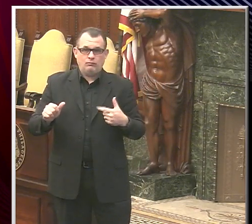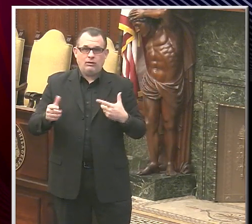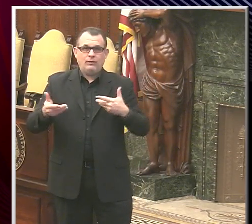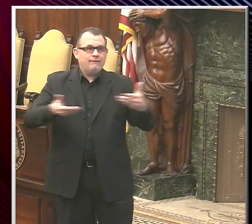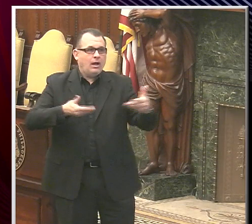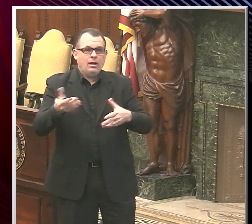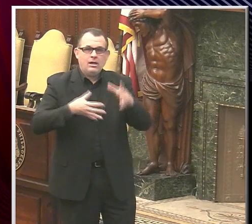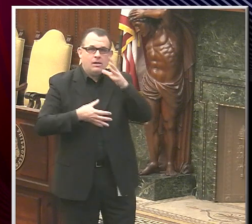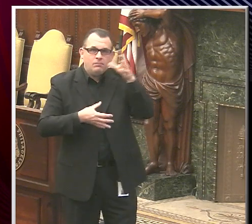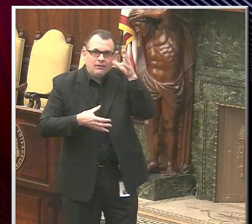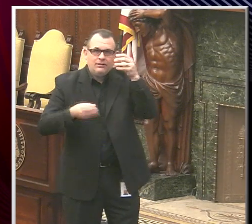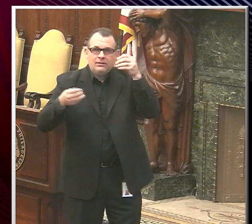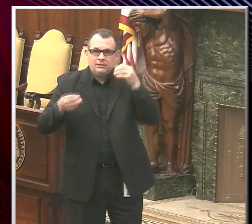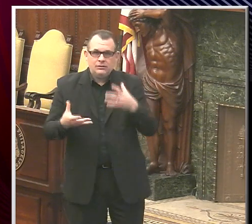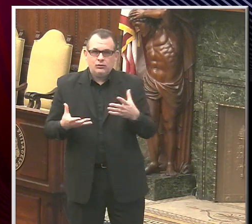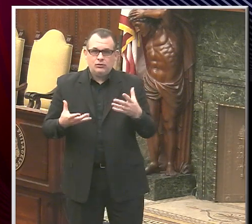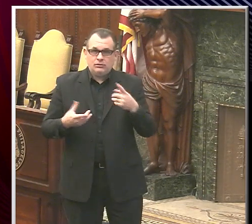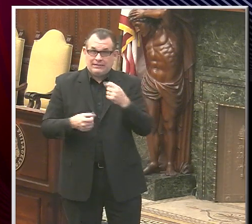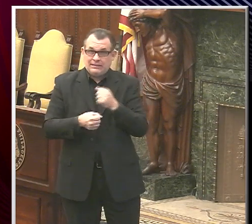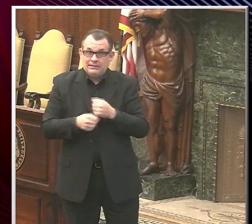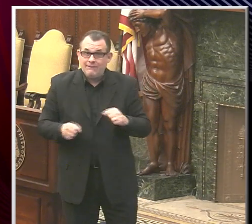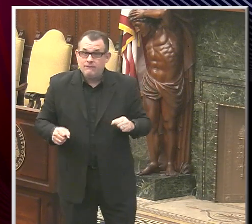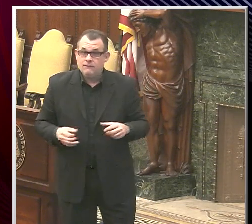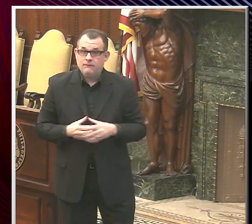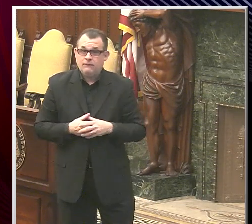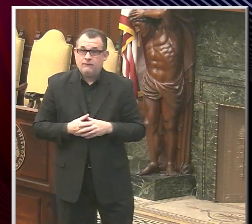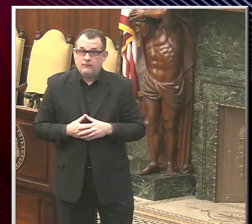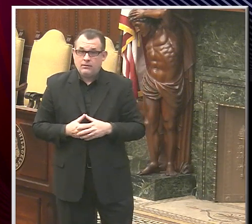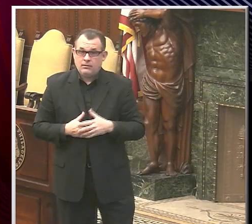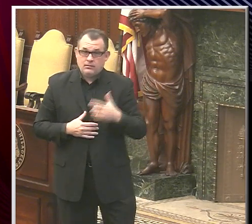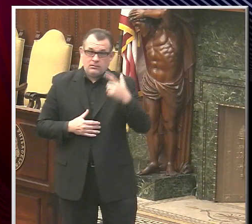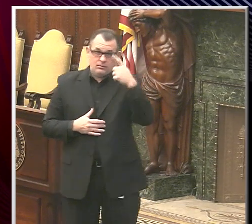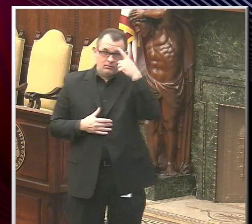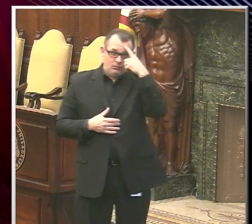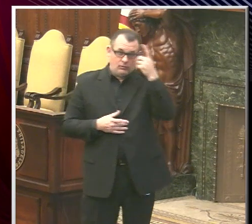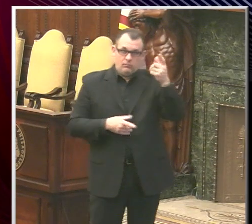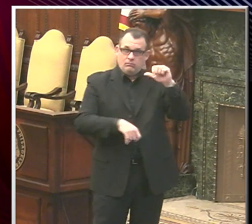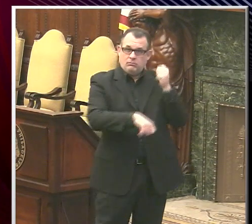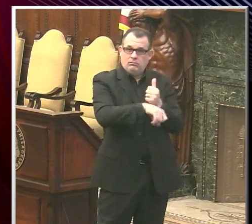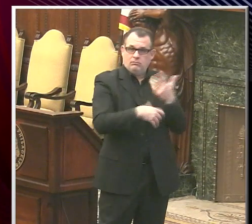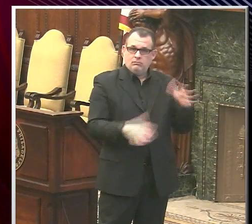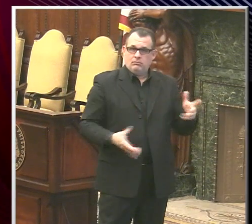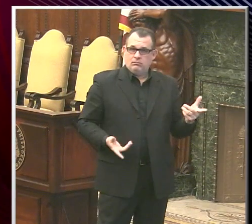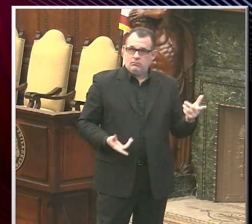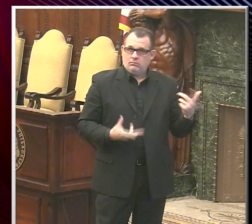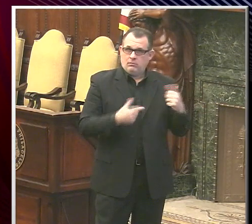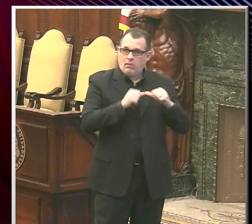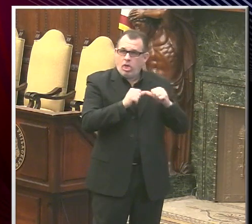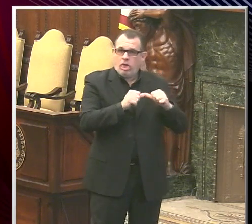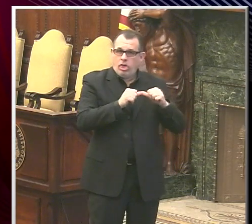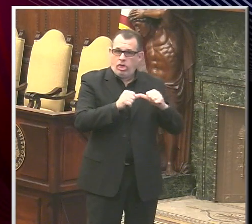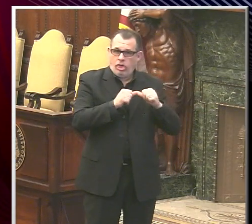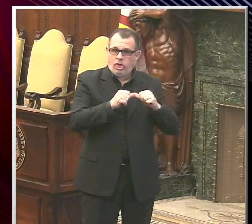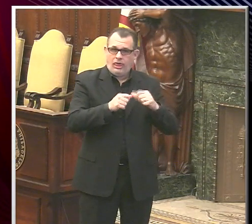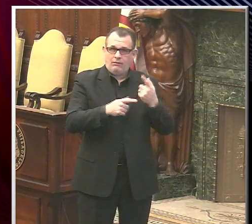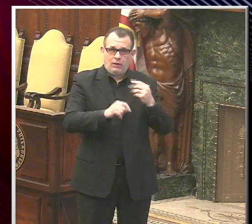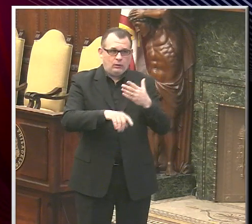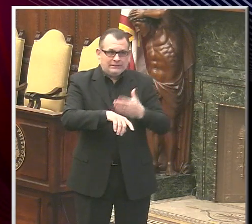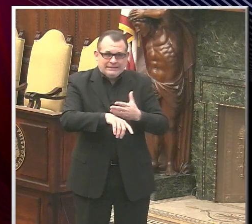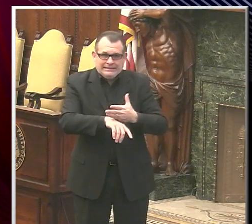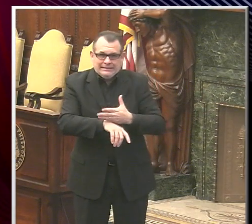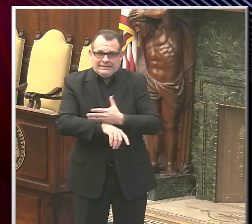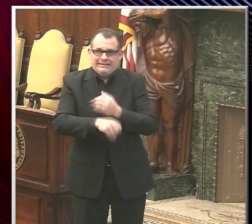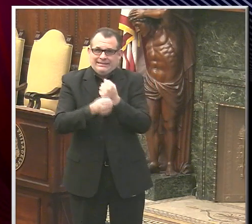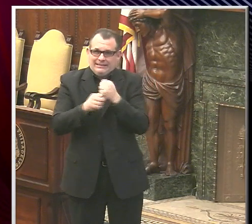that this is safe given the sort of disagreement right now? Continuing to make improvements to the school safety as obviously we've been working